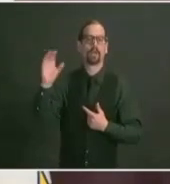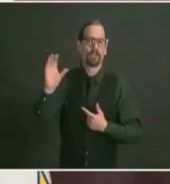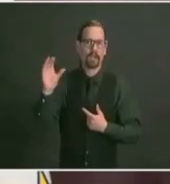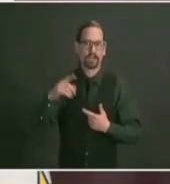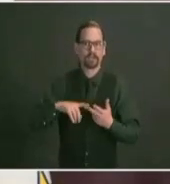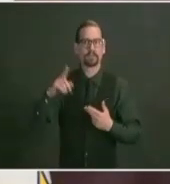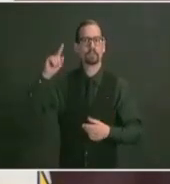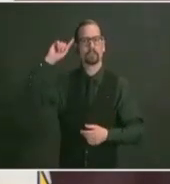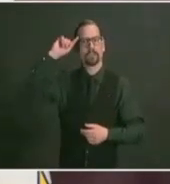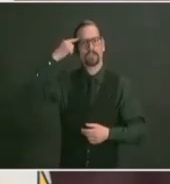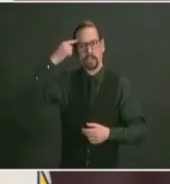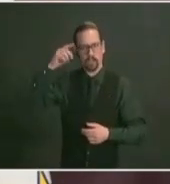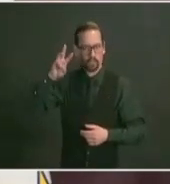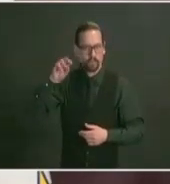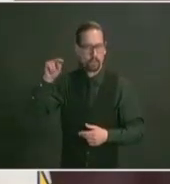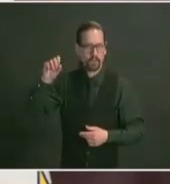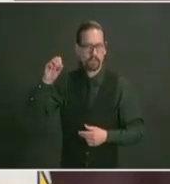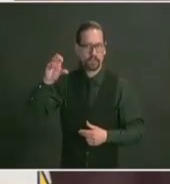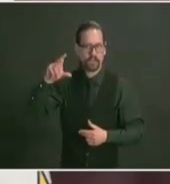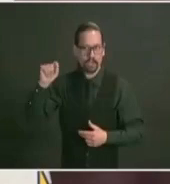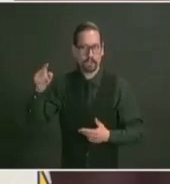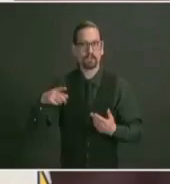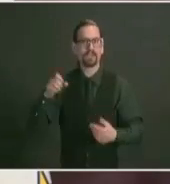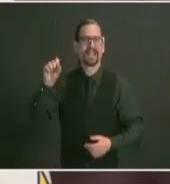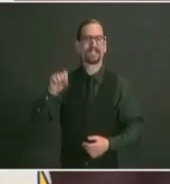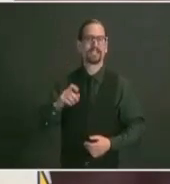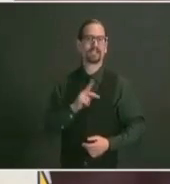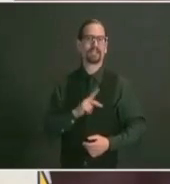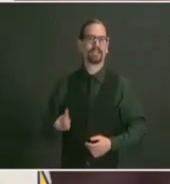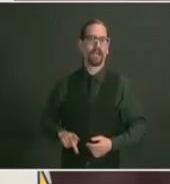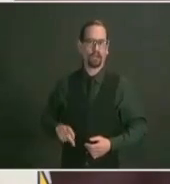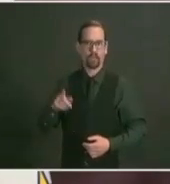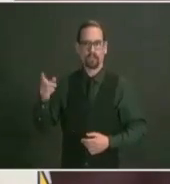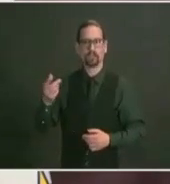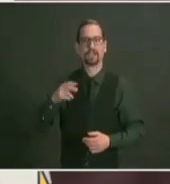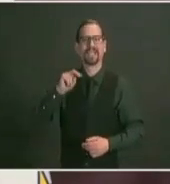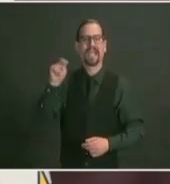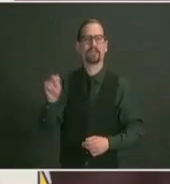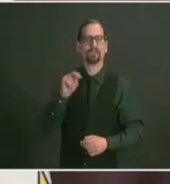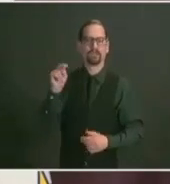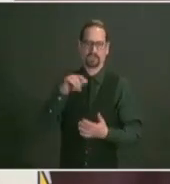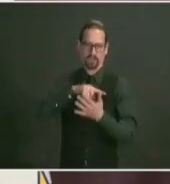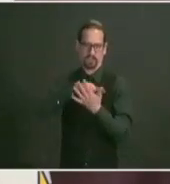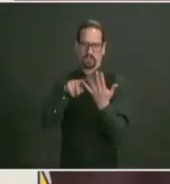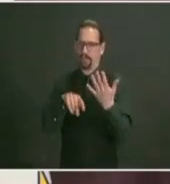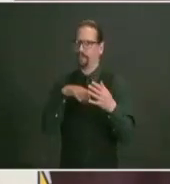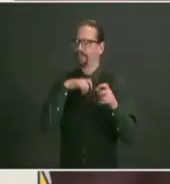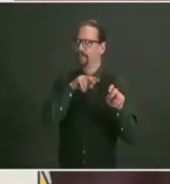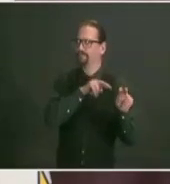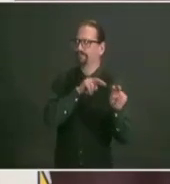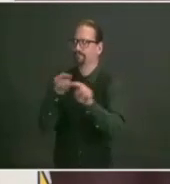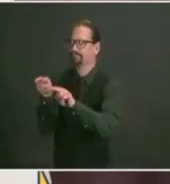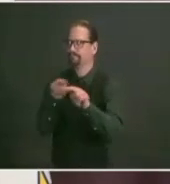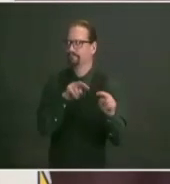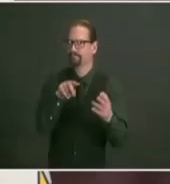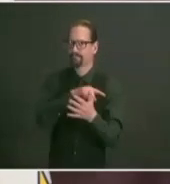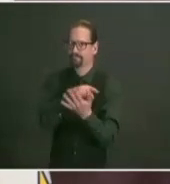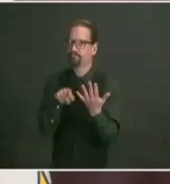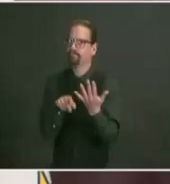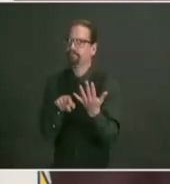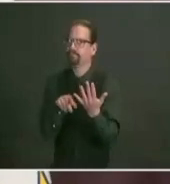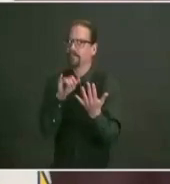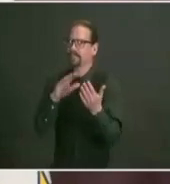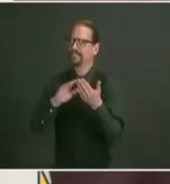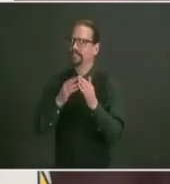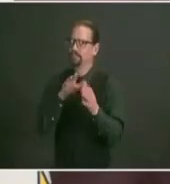kingston and narragansett we're continuing to watch those situations very closely because they also may be a